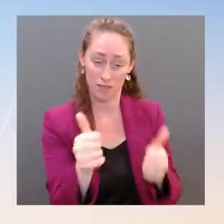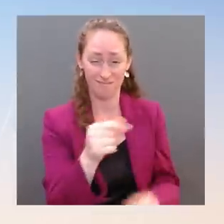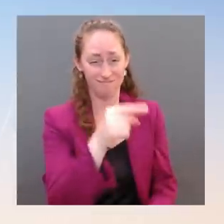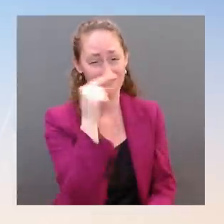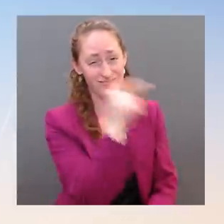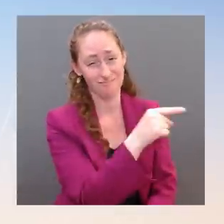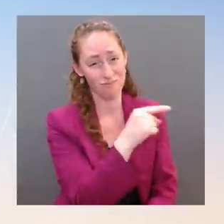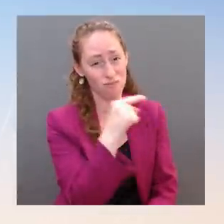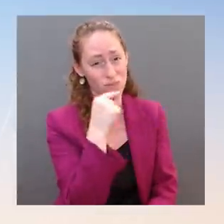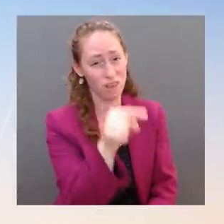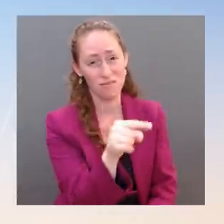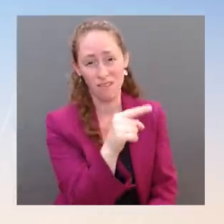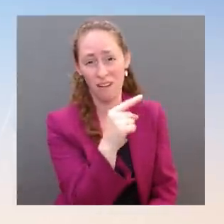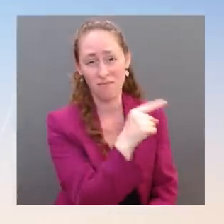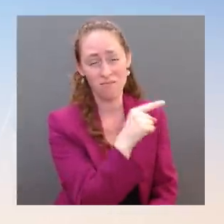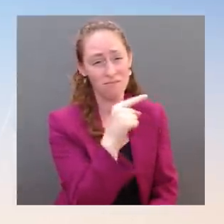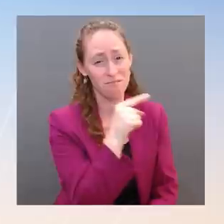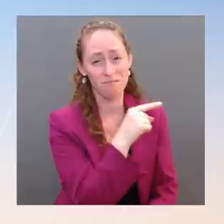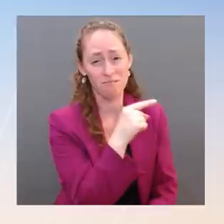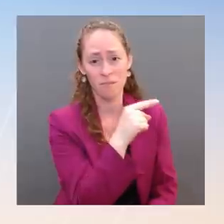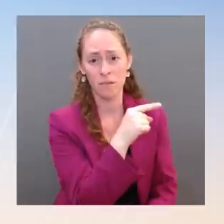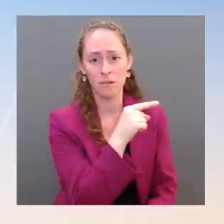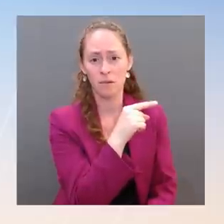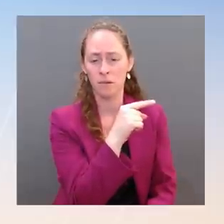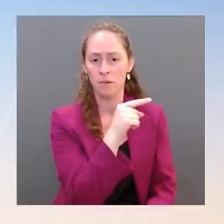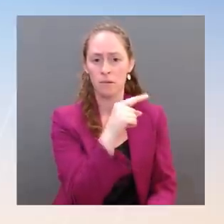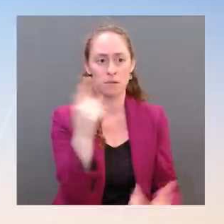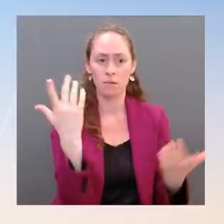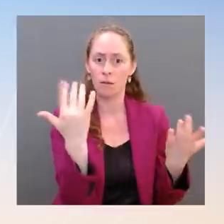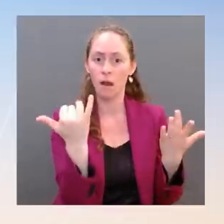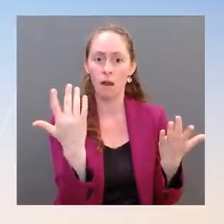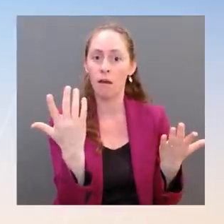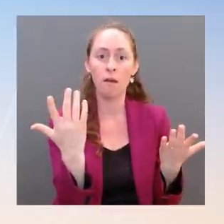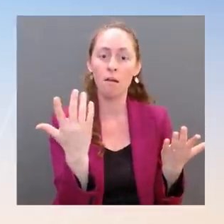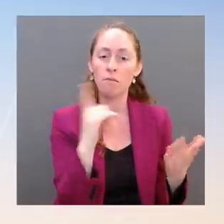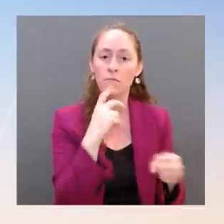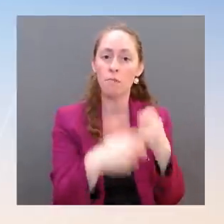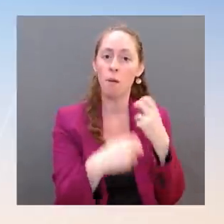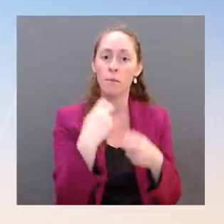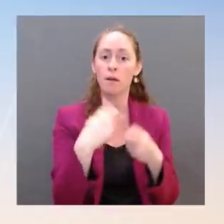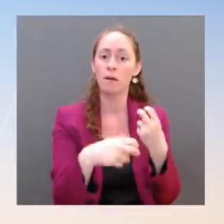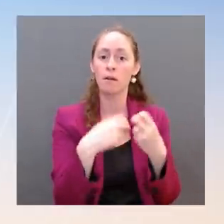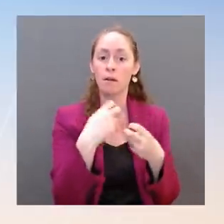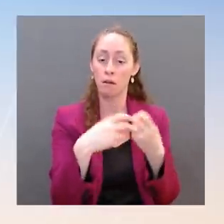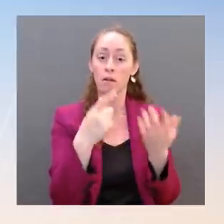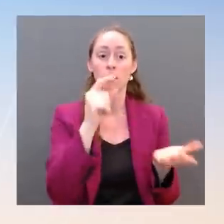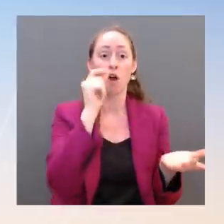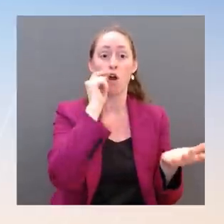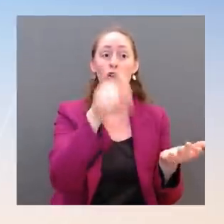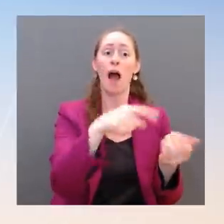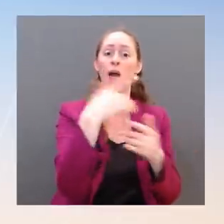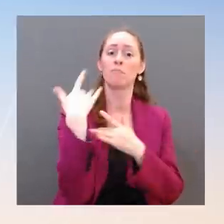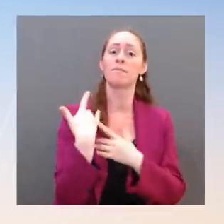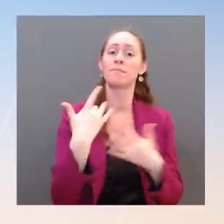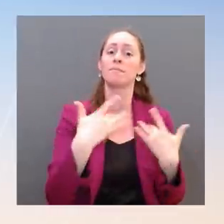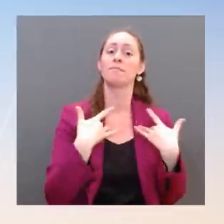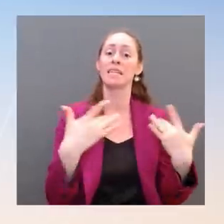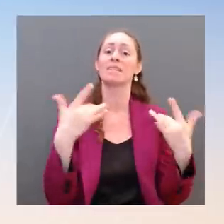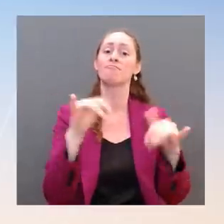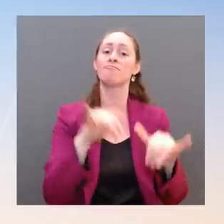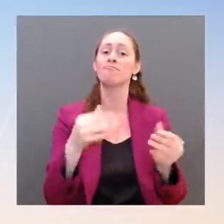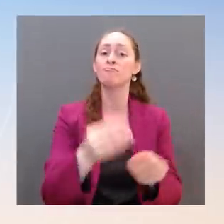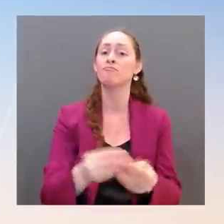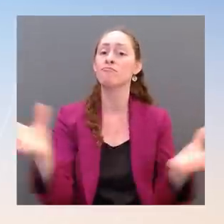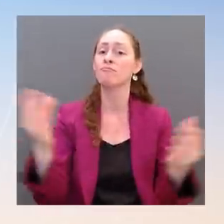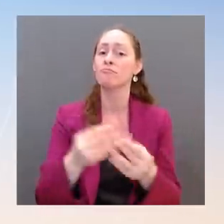of food from getting out of the breadbasket of Europe, Ukraine, and onto the world market to feed people in Africa, the Americas,